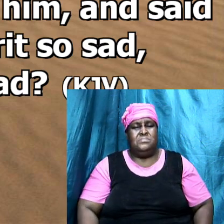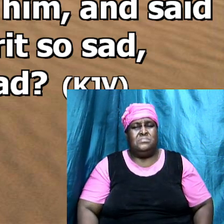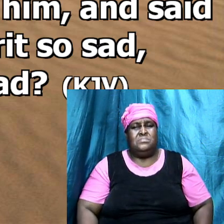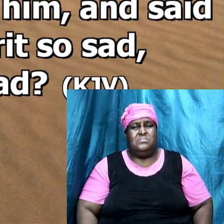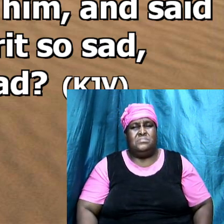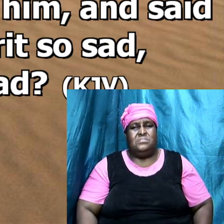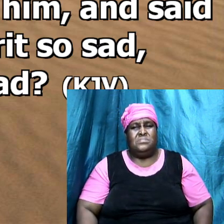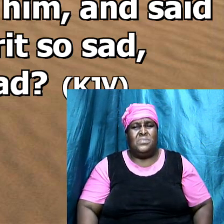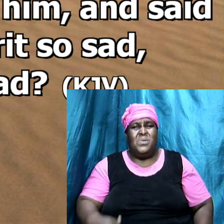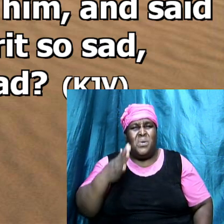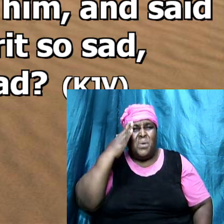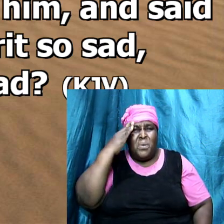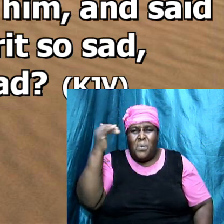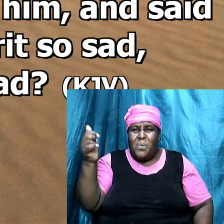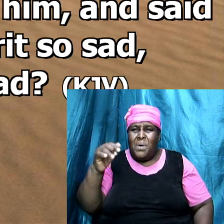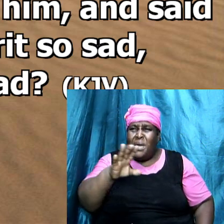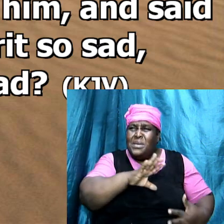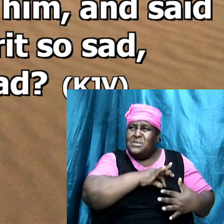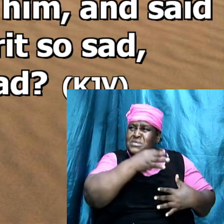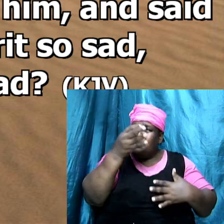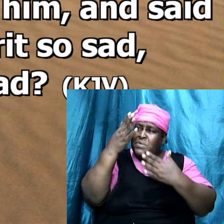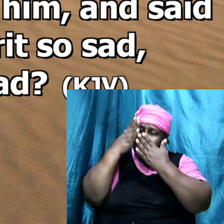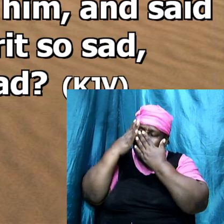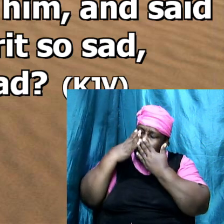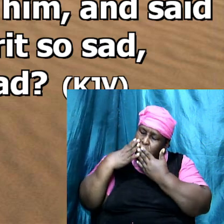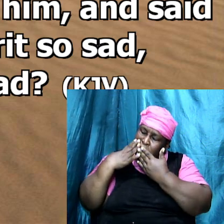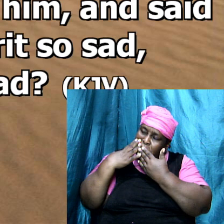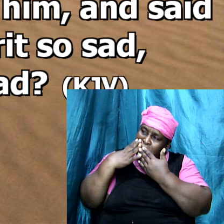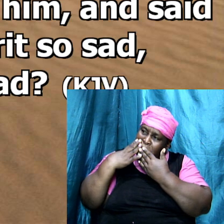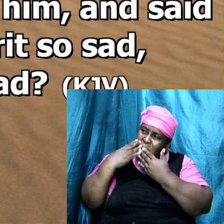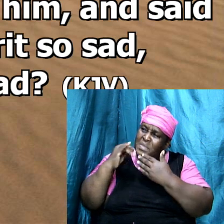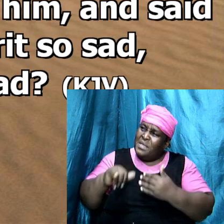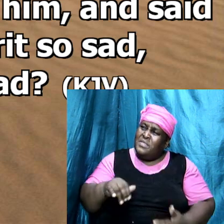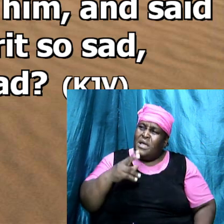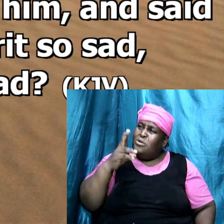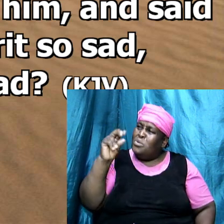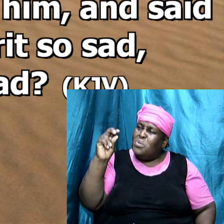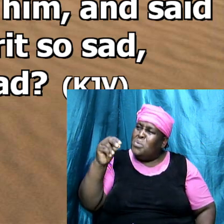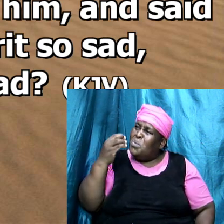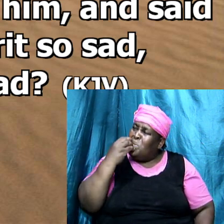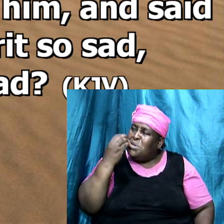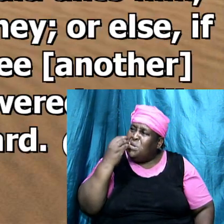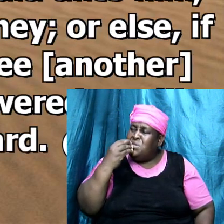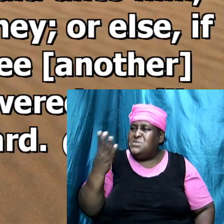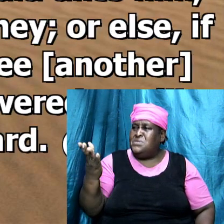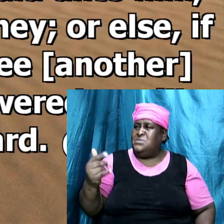why is thy spirit so sad that thou eatest no bread